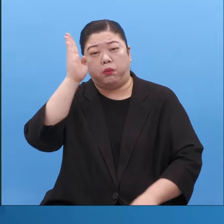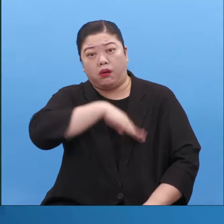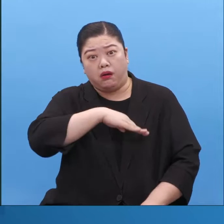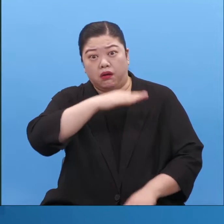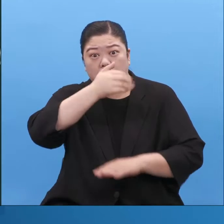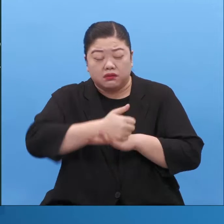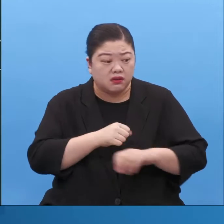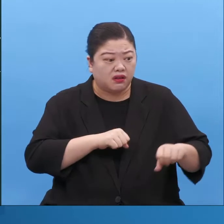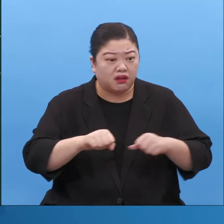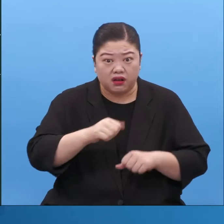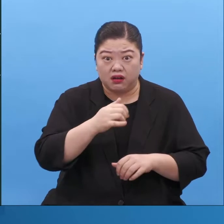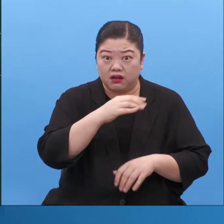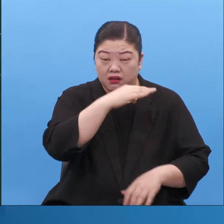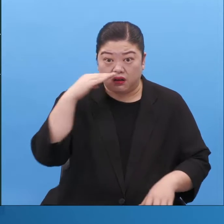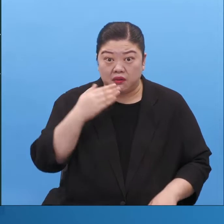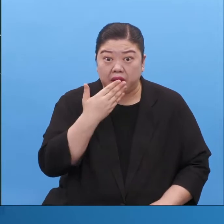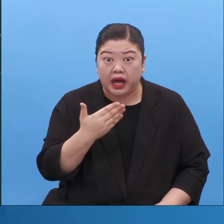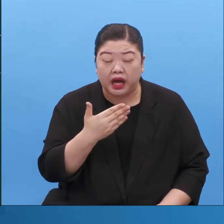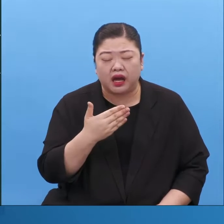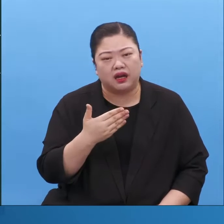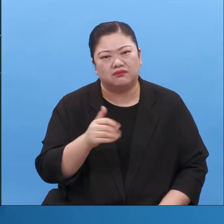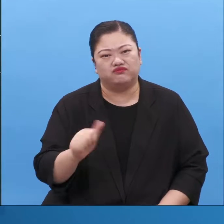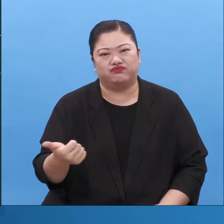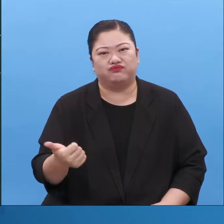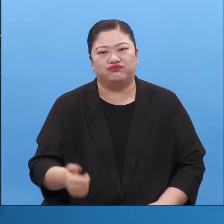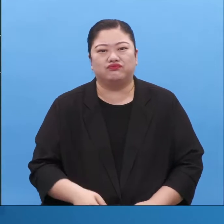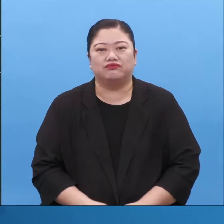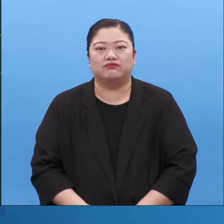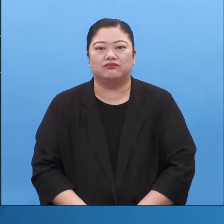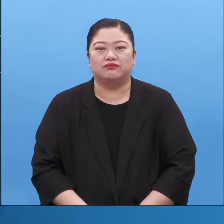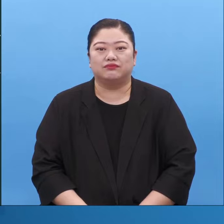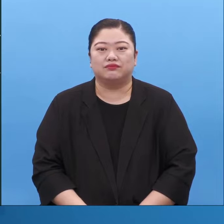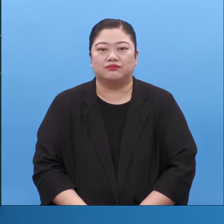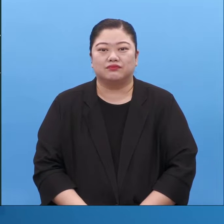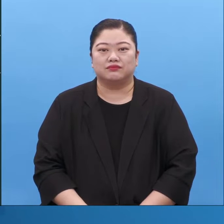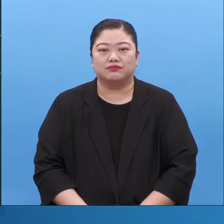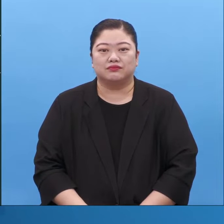and you don't understand God's word this person must live for me to live ultimately